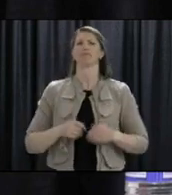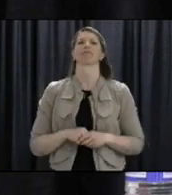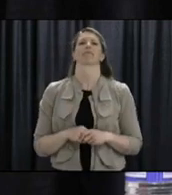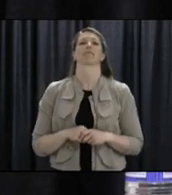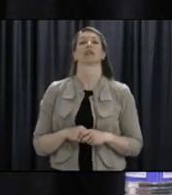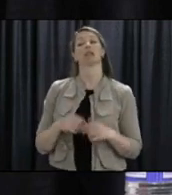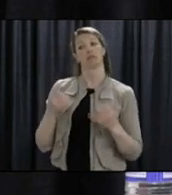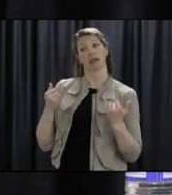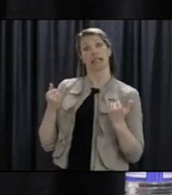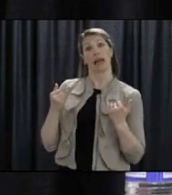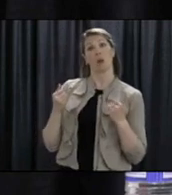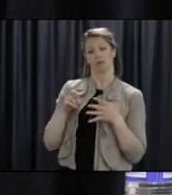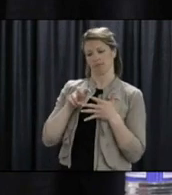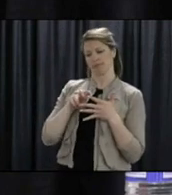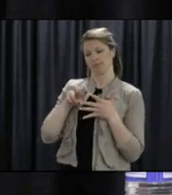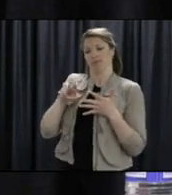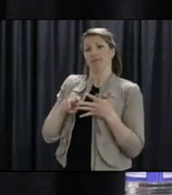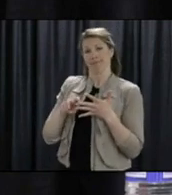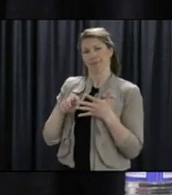you know, through the